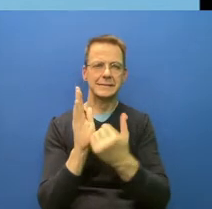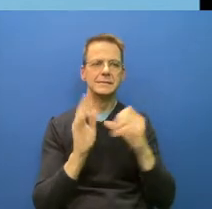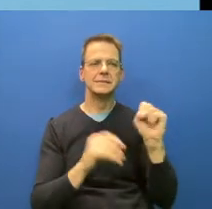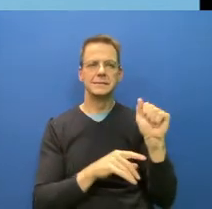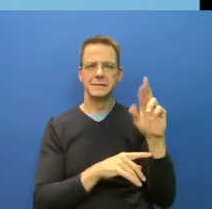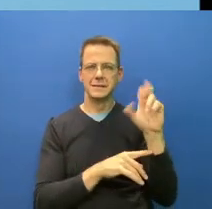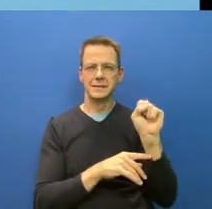Next slide, please.